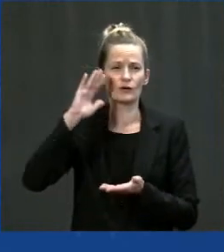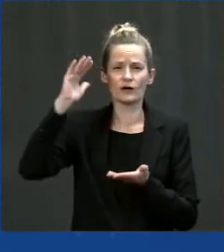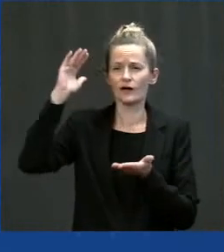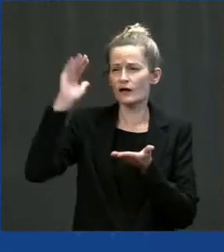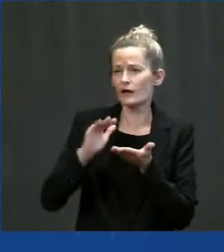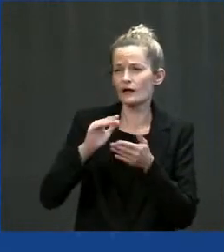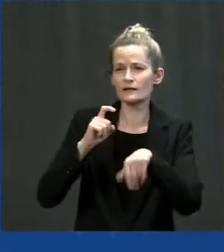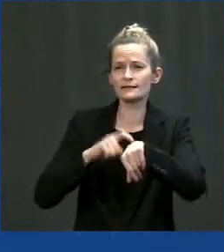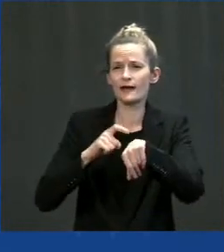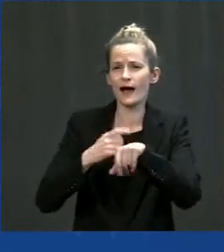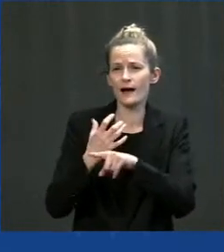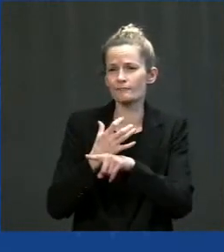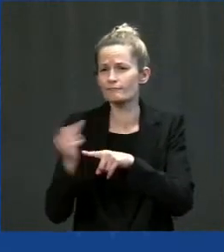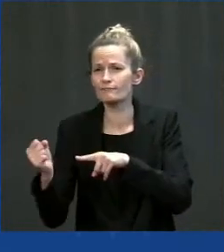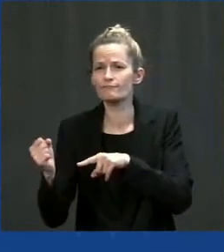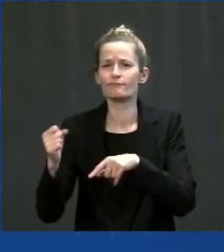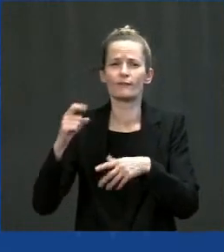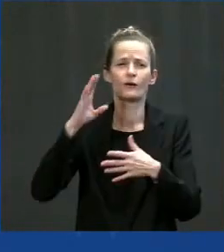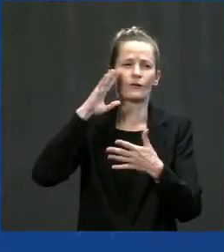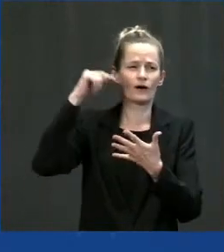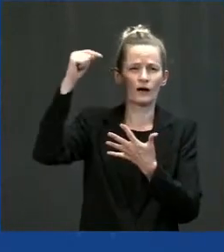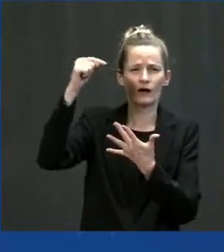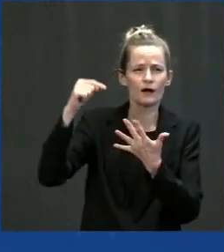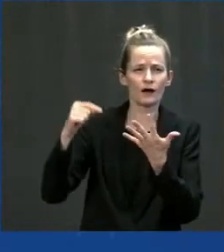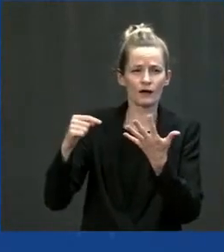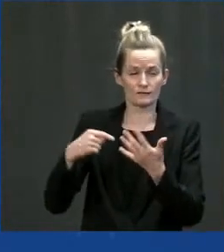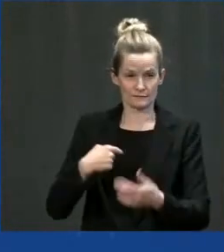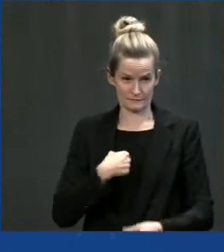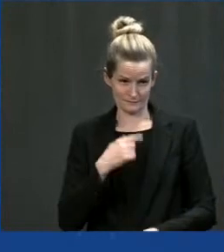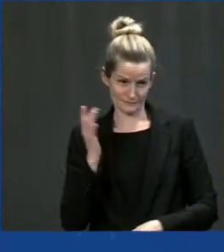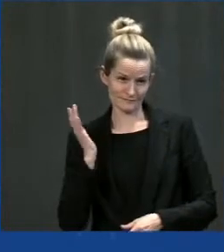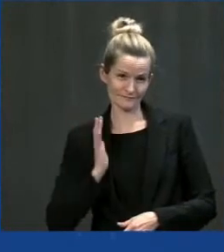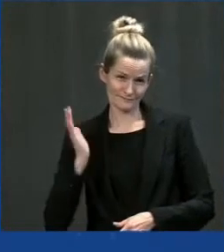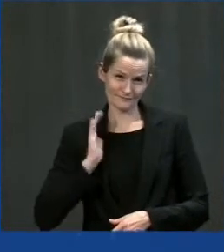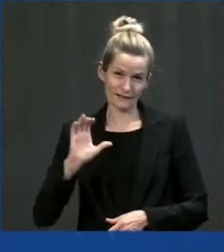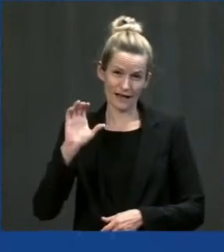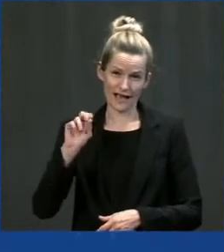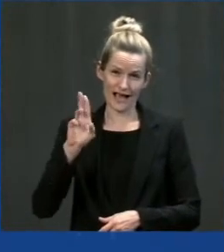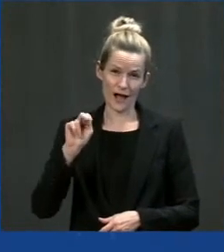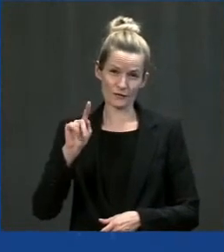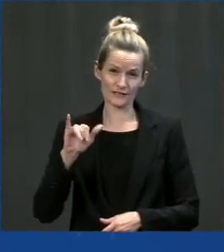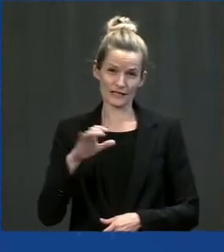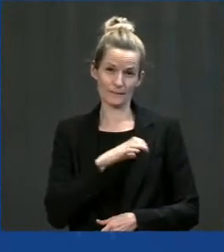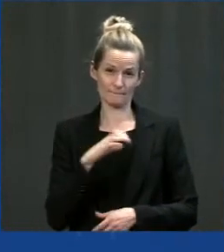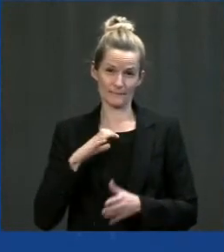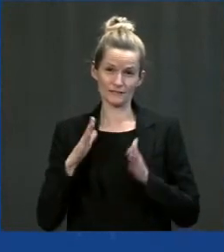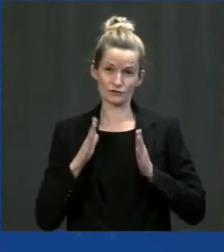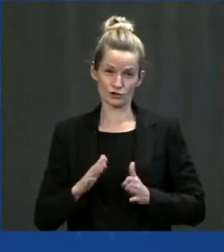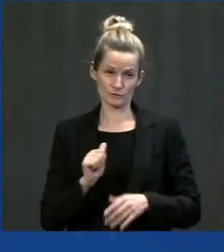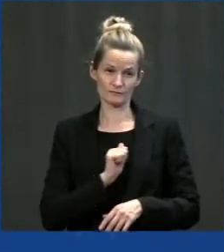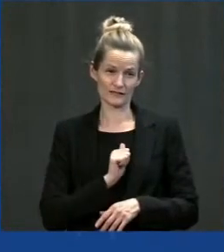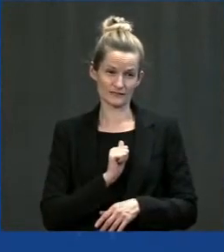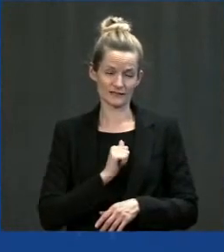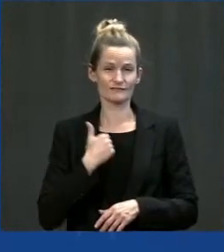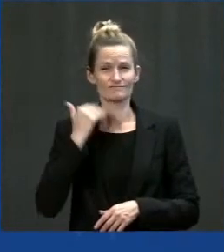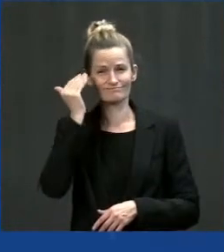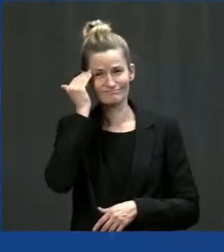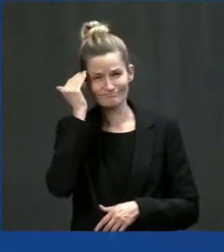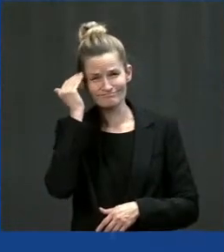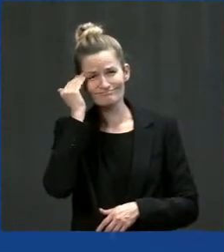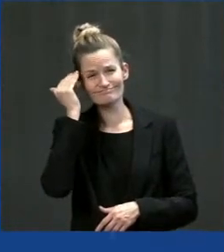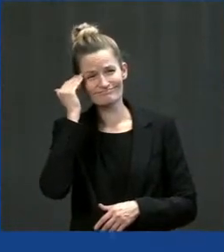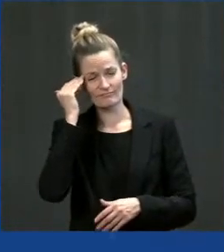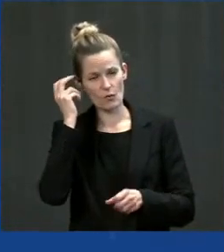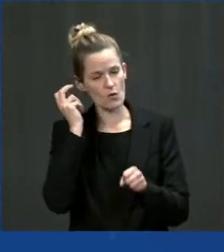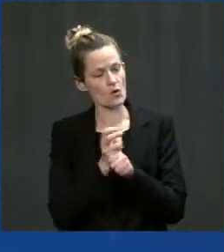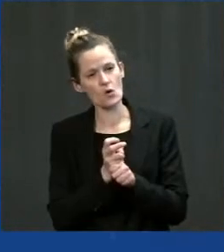I — having been a county official myself, I know that it's — it's hard to convince people that because you